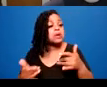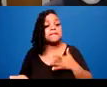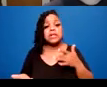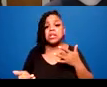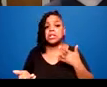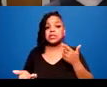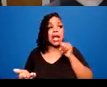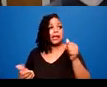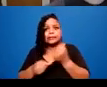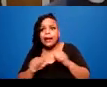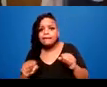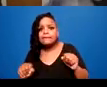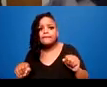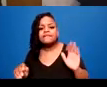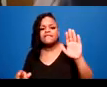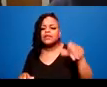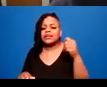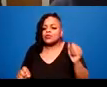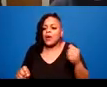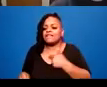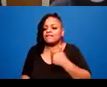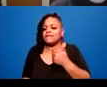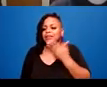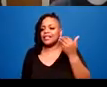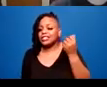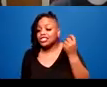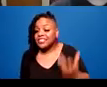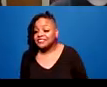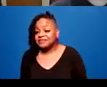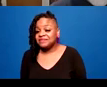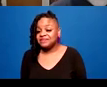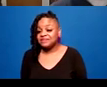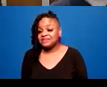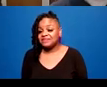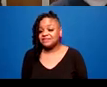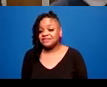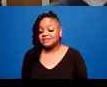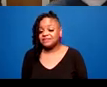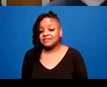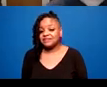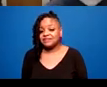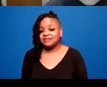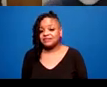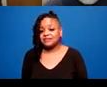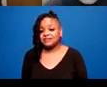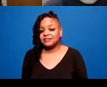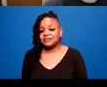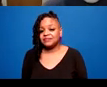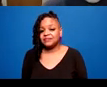So we'll talk a little bit more about how that underpins trauma-informed care. Firstly,